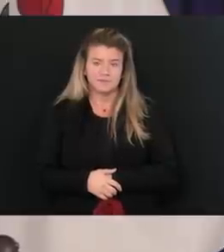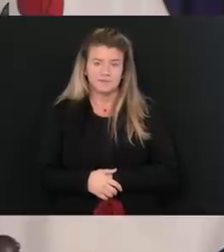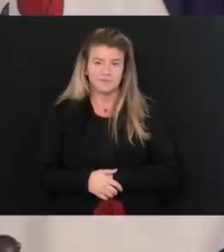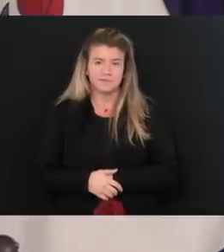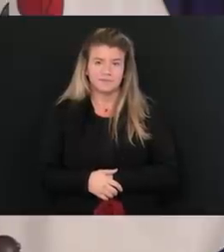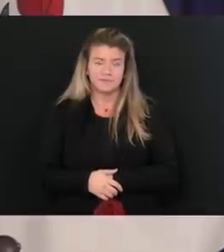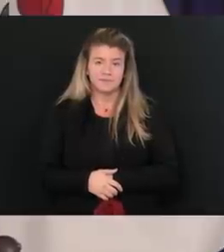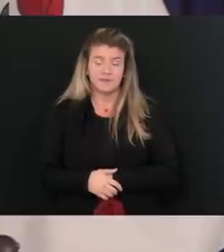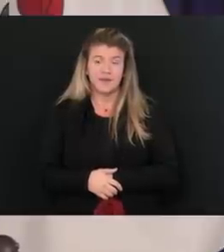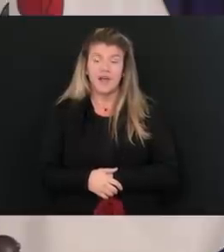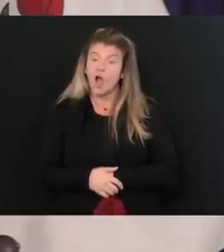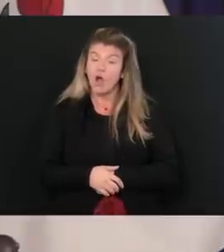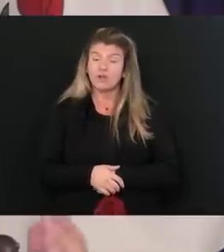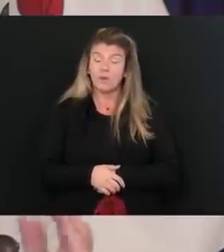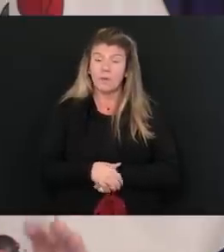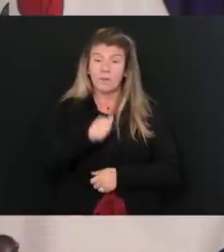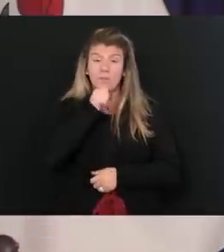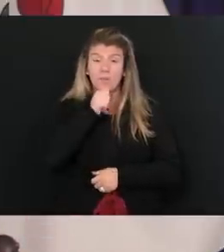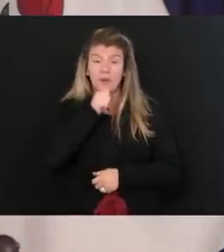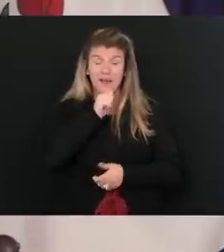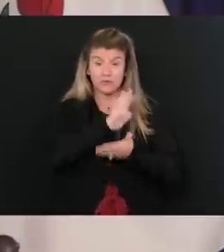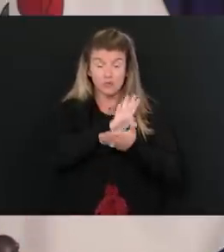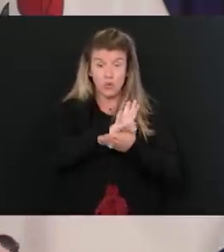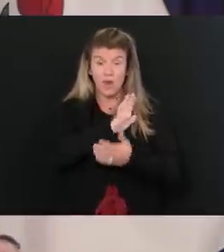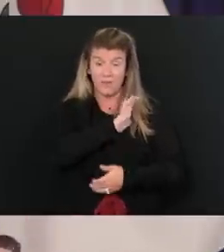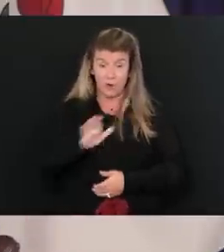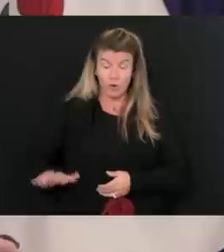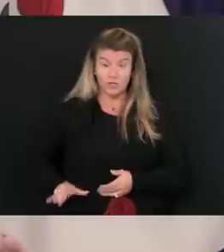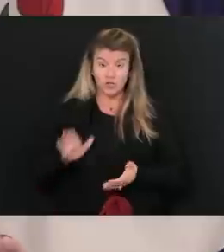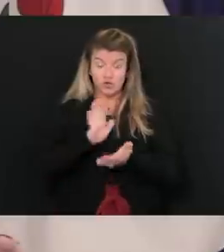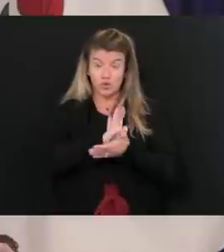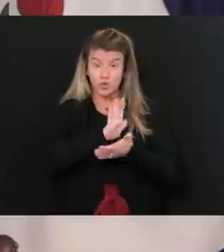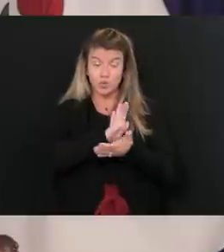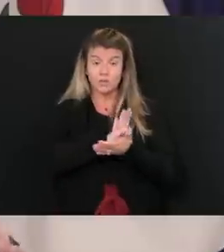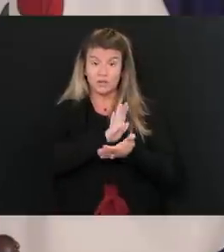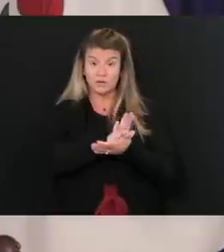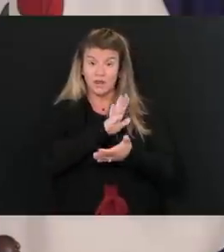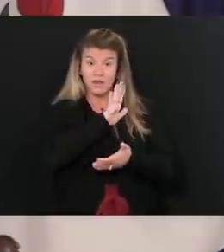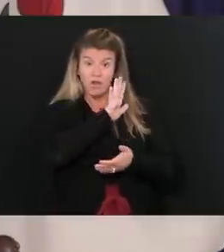you know, from the private school standpoint, especially the Christian schools, you know, they're, they're,